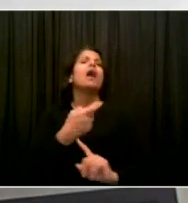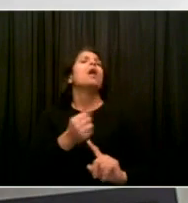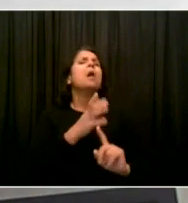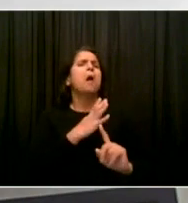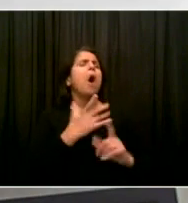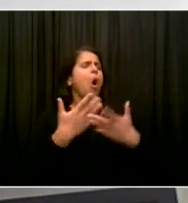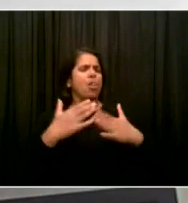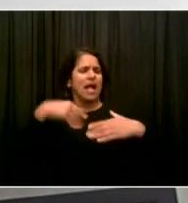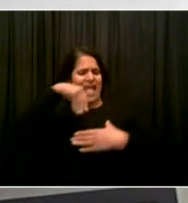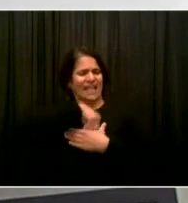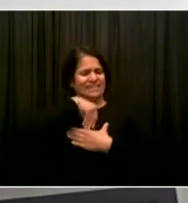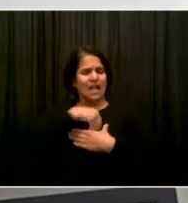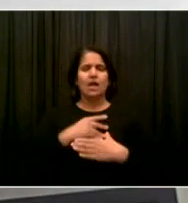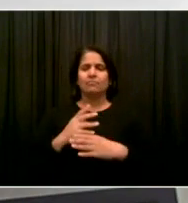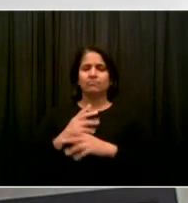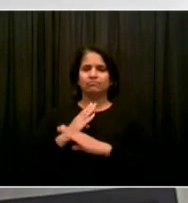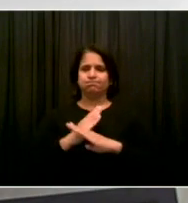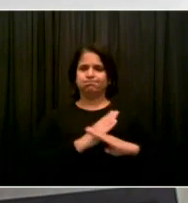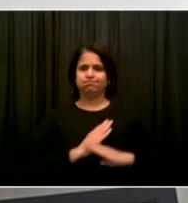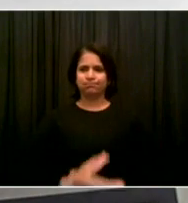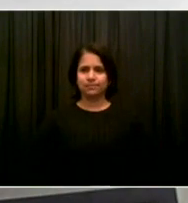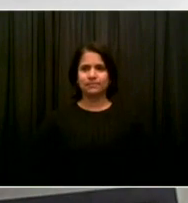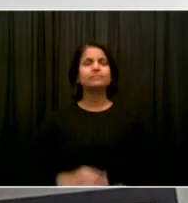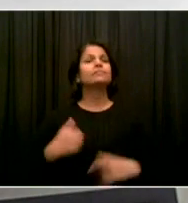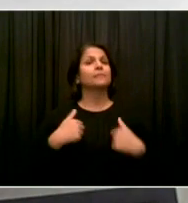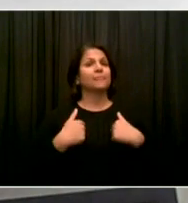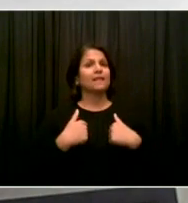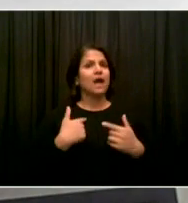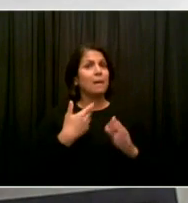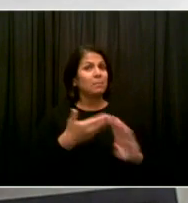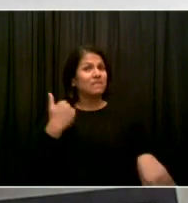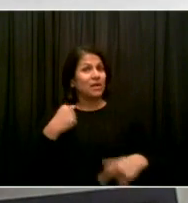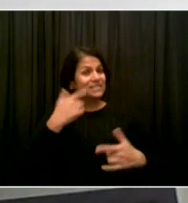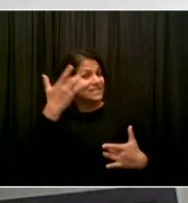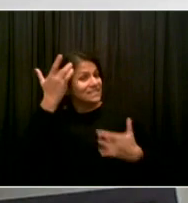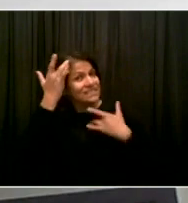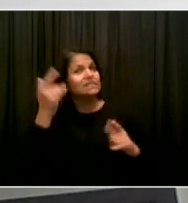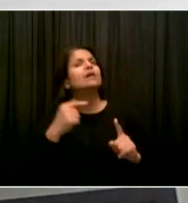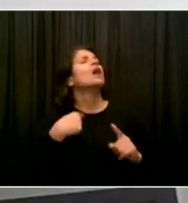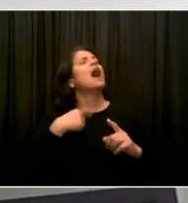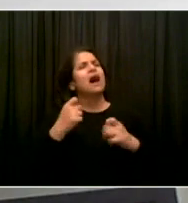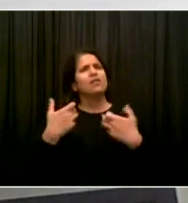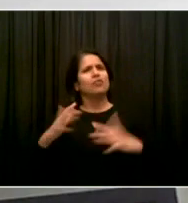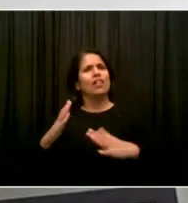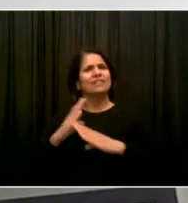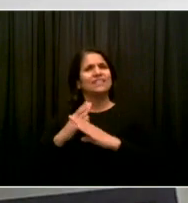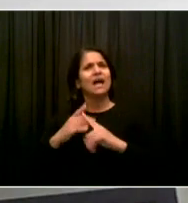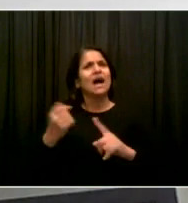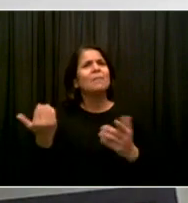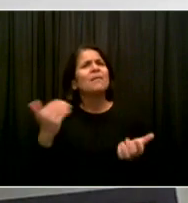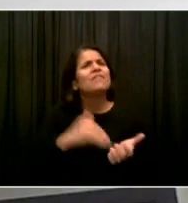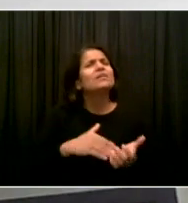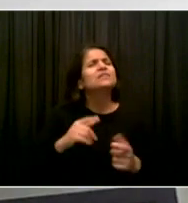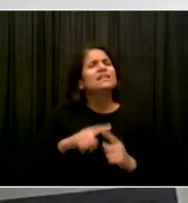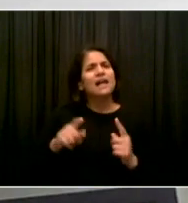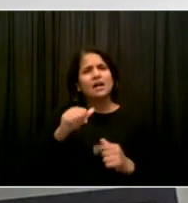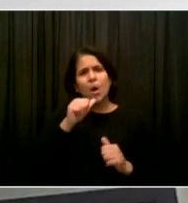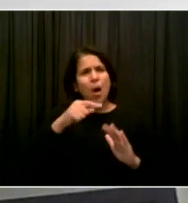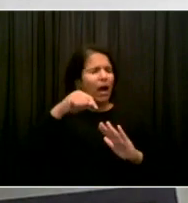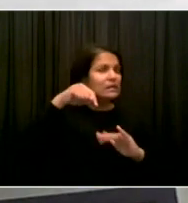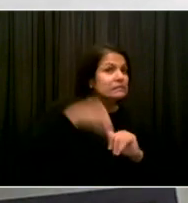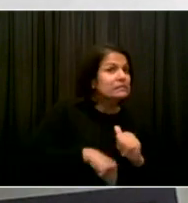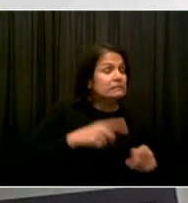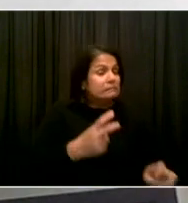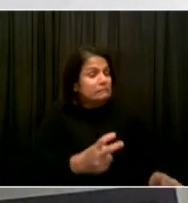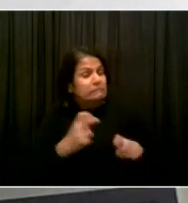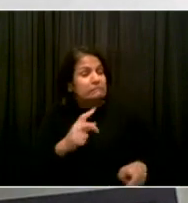prior exposure to the virus and they do not get as sick. So that has made it a